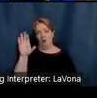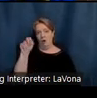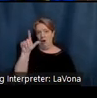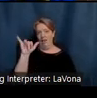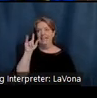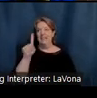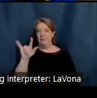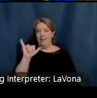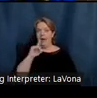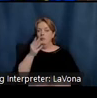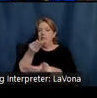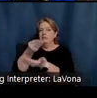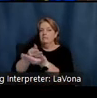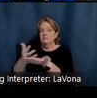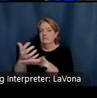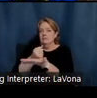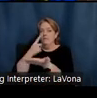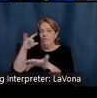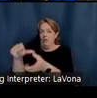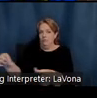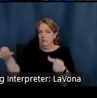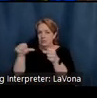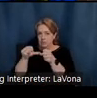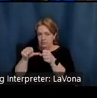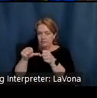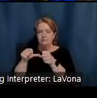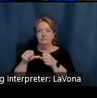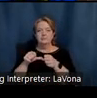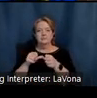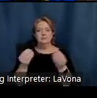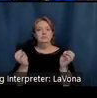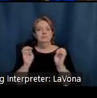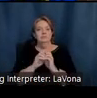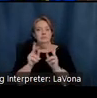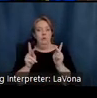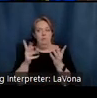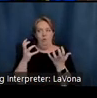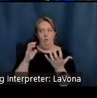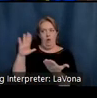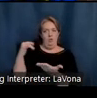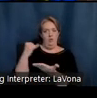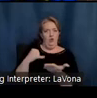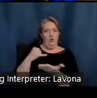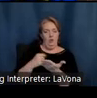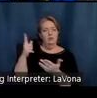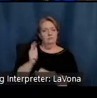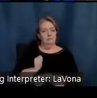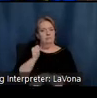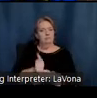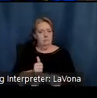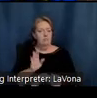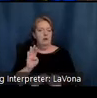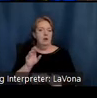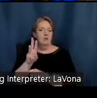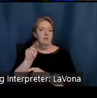of this region. As a response to the increased demand for their work, they established the Brown County Art